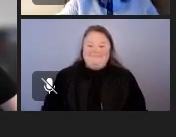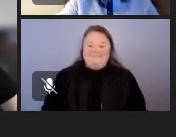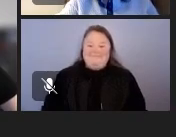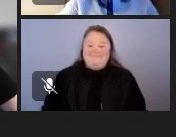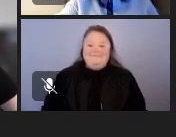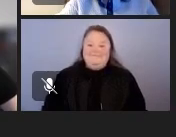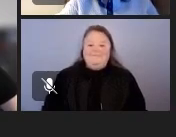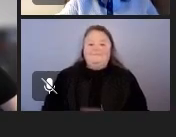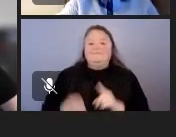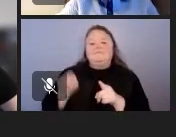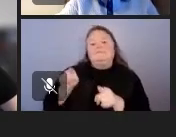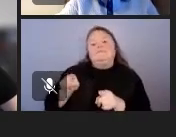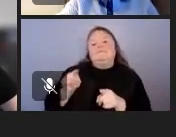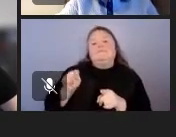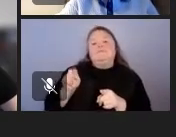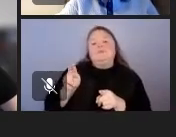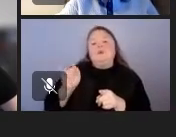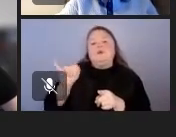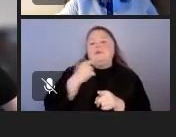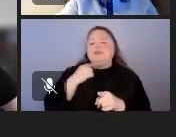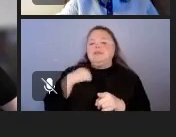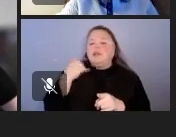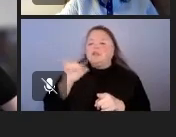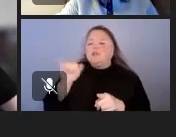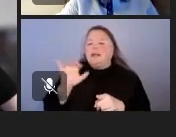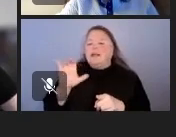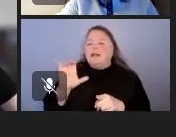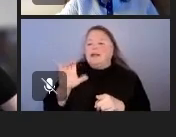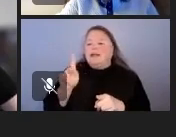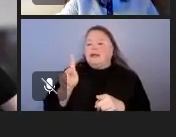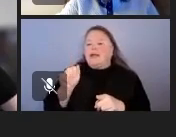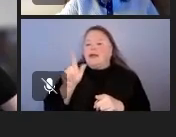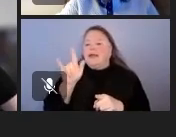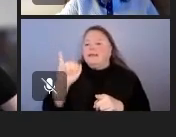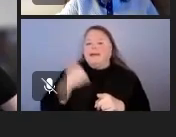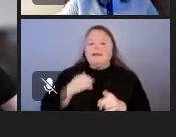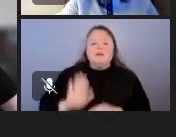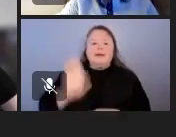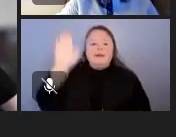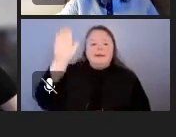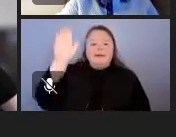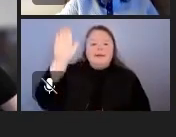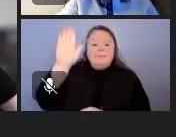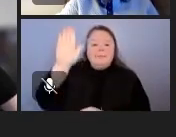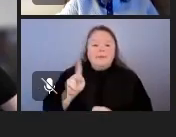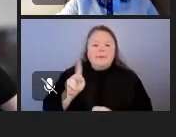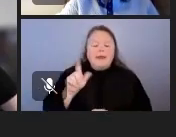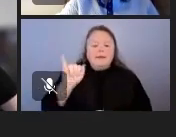It looks like Callie has her hand up, I think. Callie?